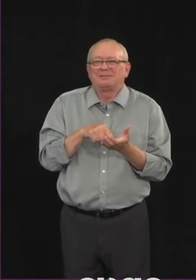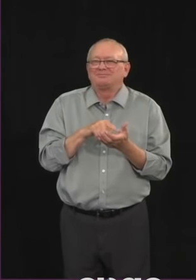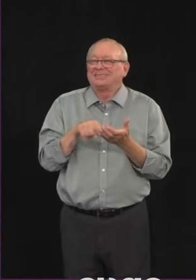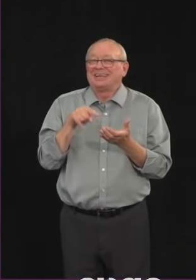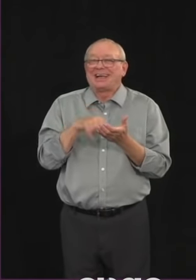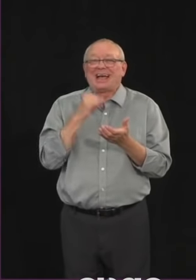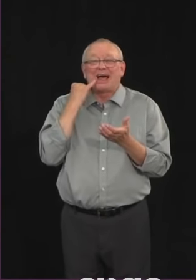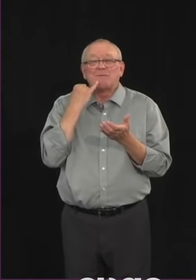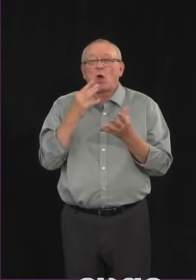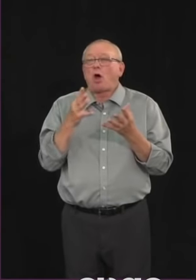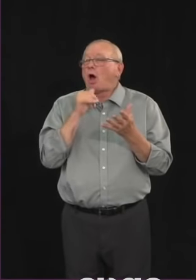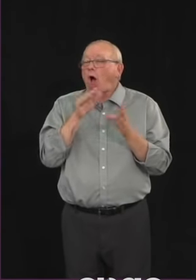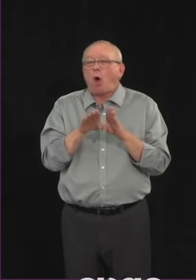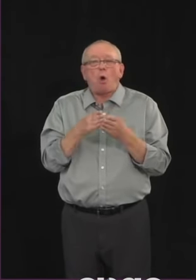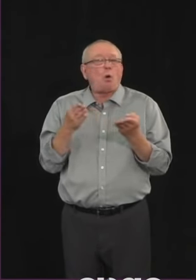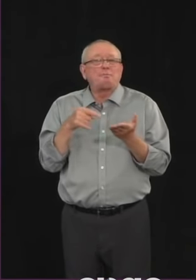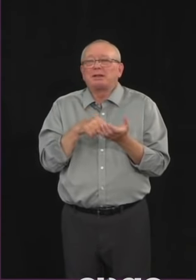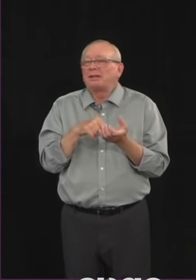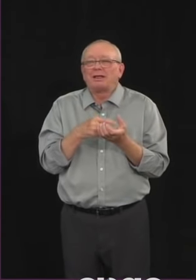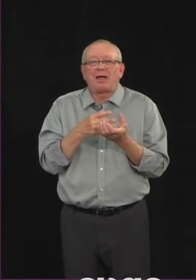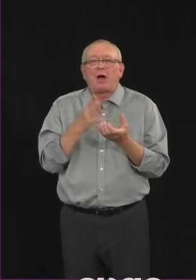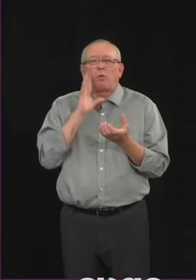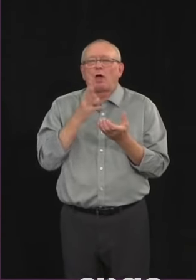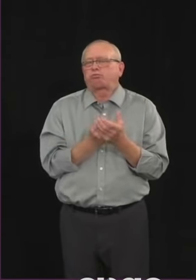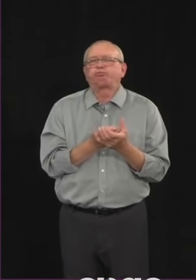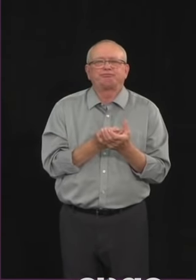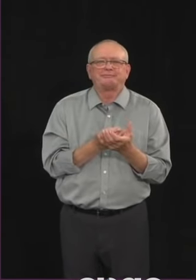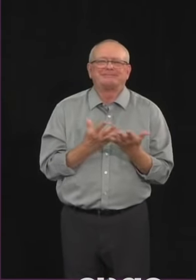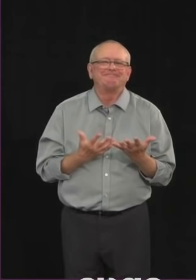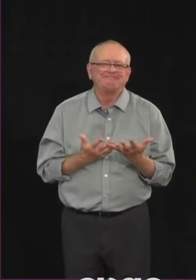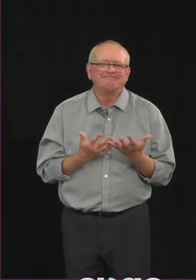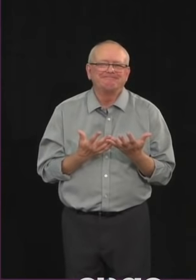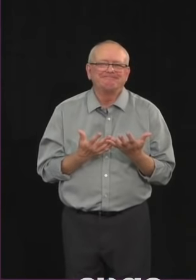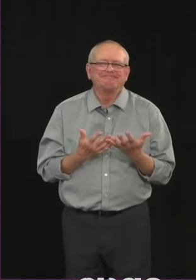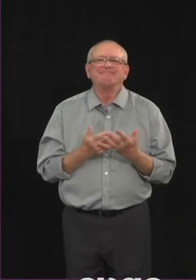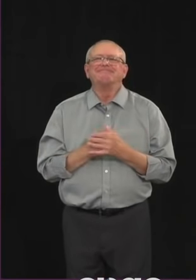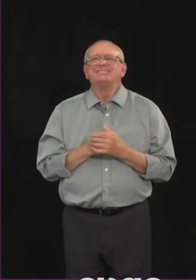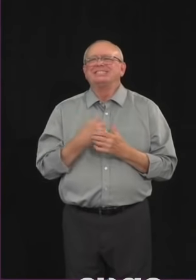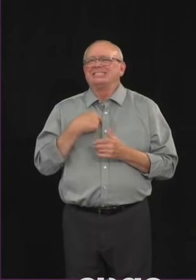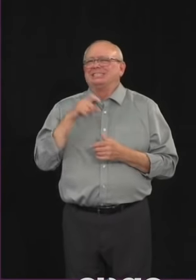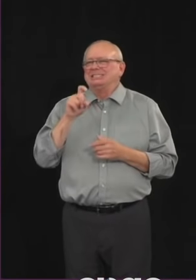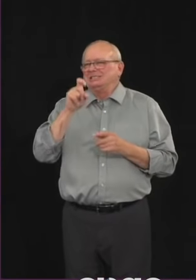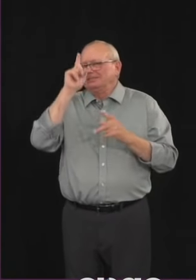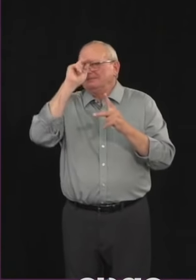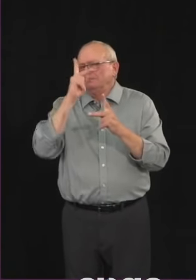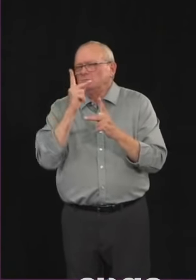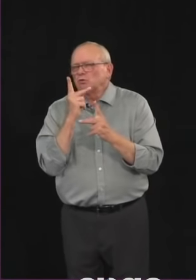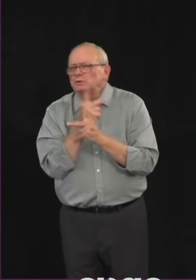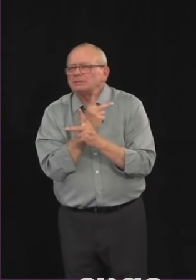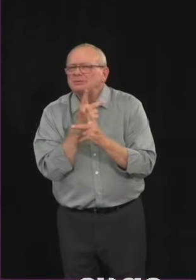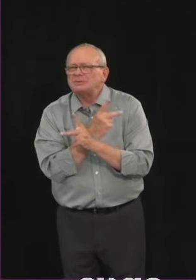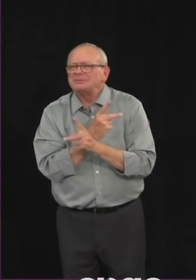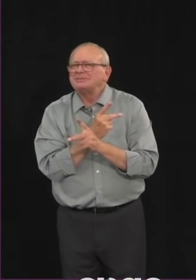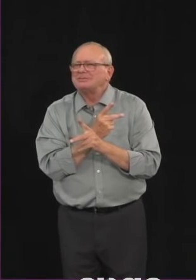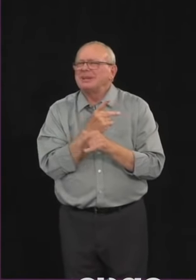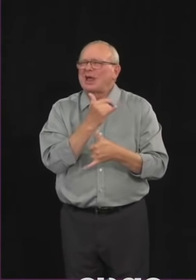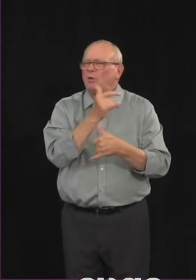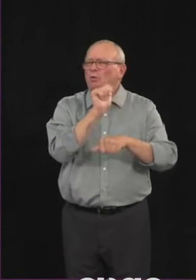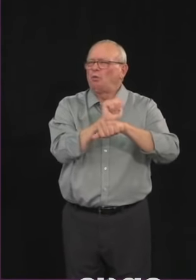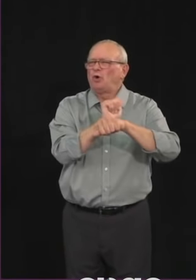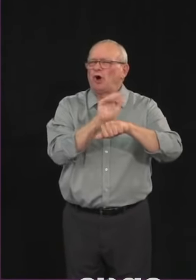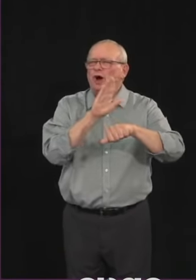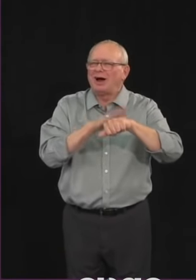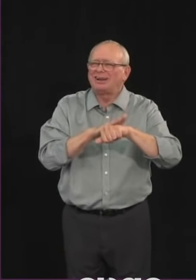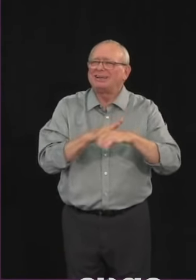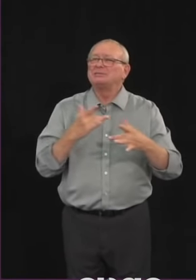I don't have an estimated time for that but we'll absolutely agree that that is a concern